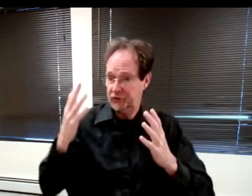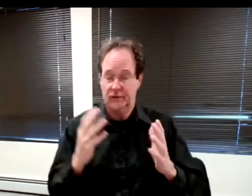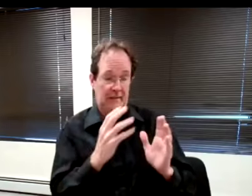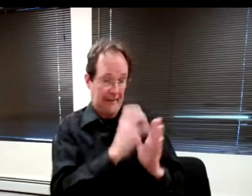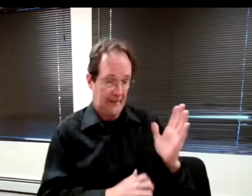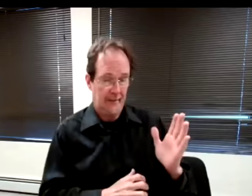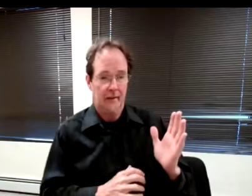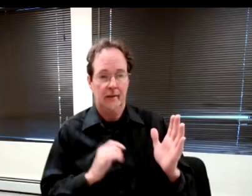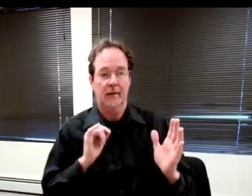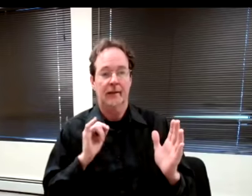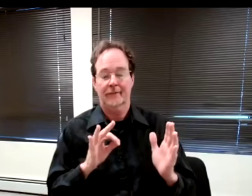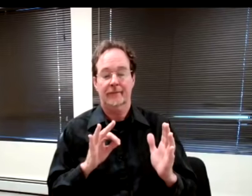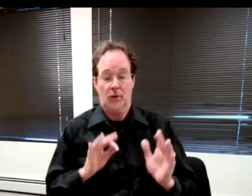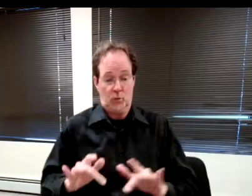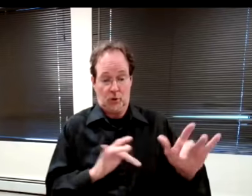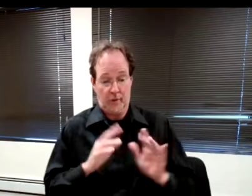video was created without captions?